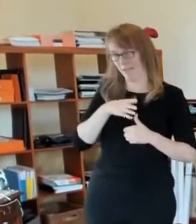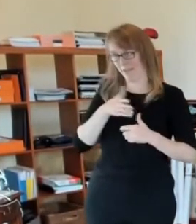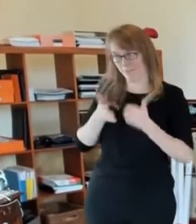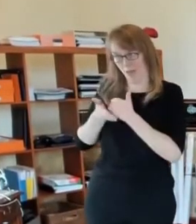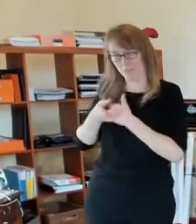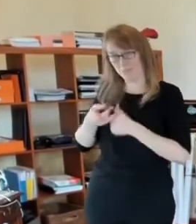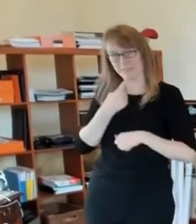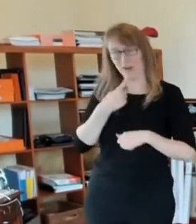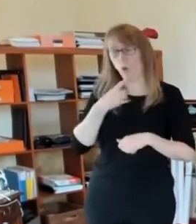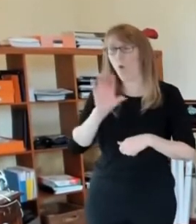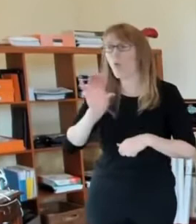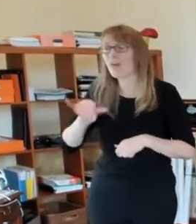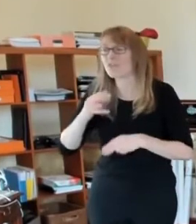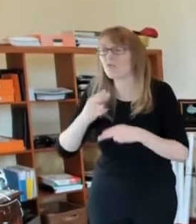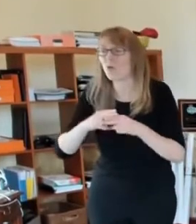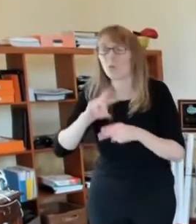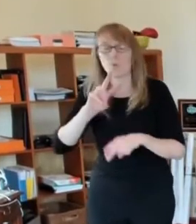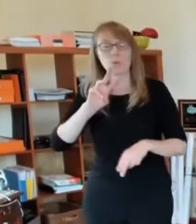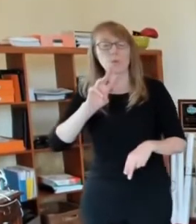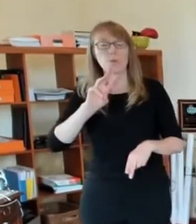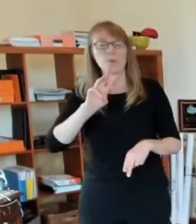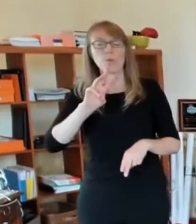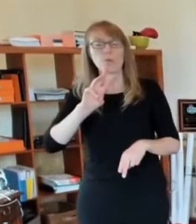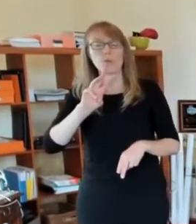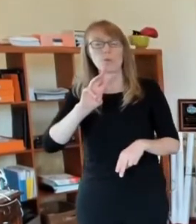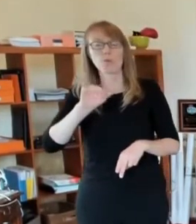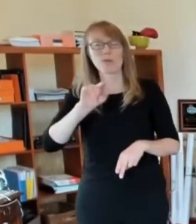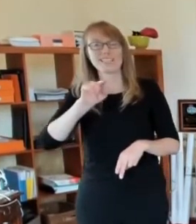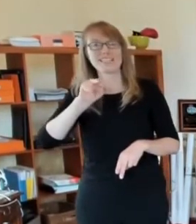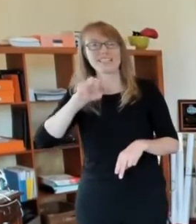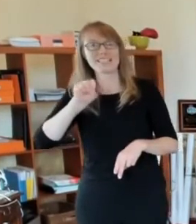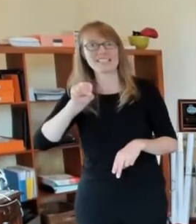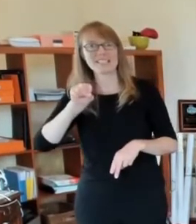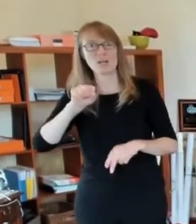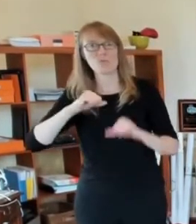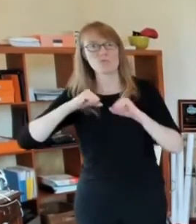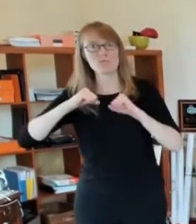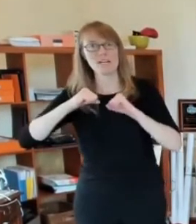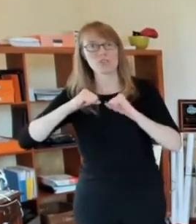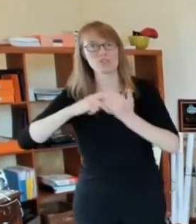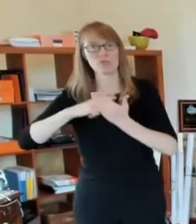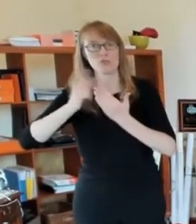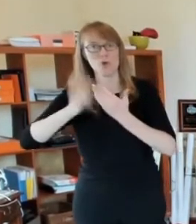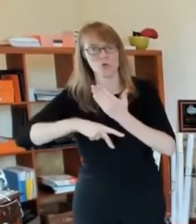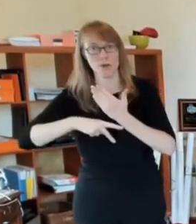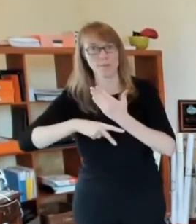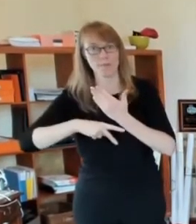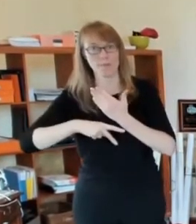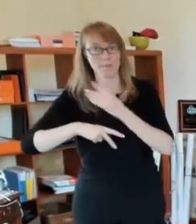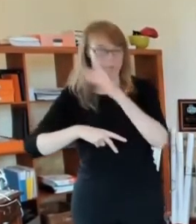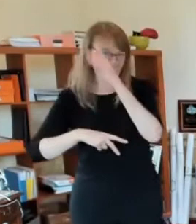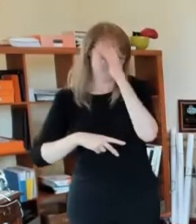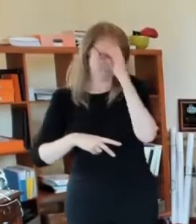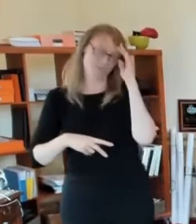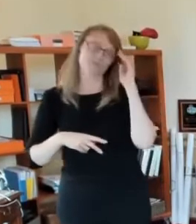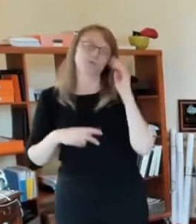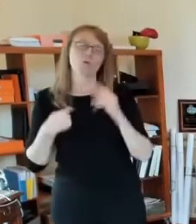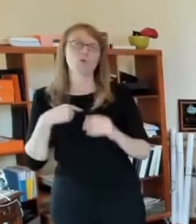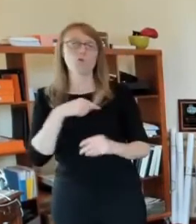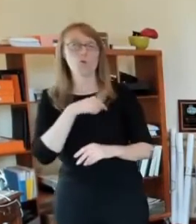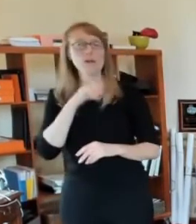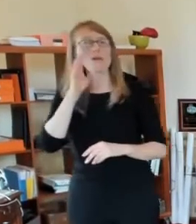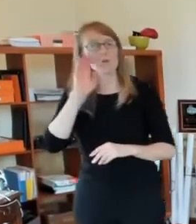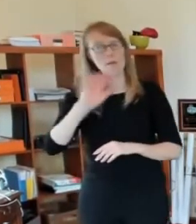session, um, that starts at the end of July. And, um, so we'll, we'll be working on,